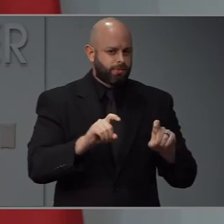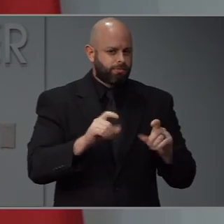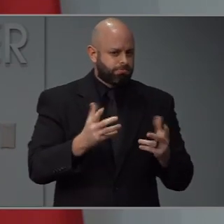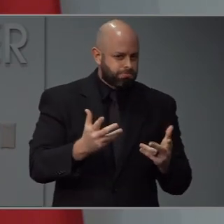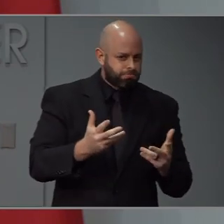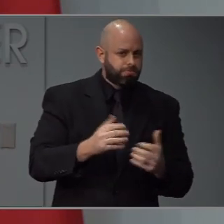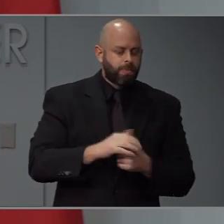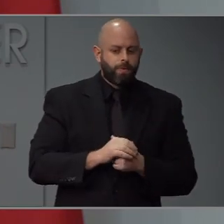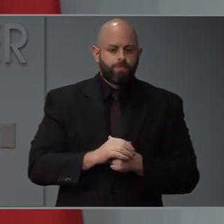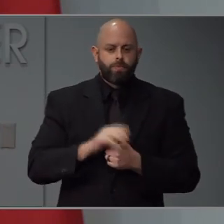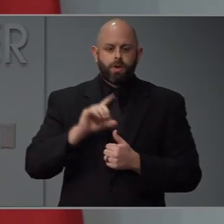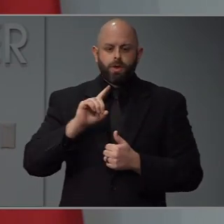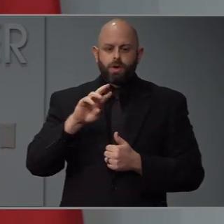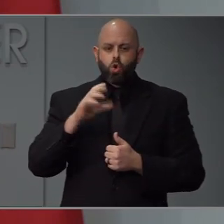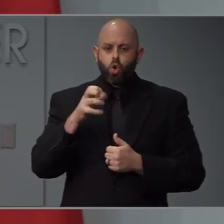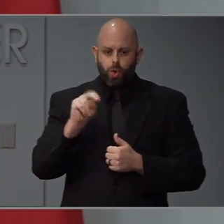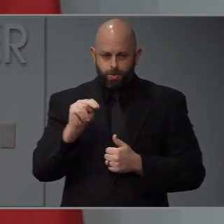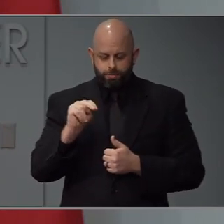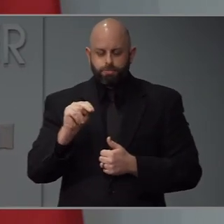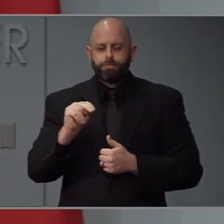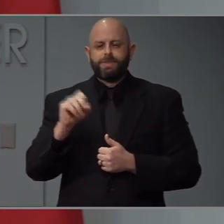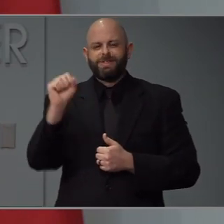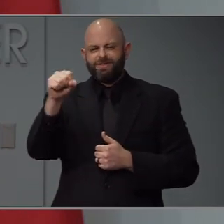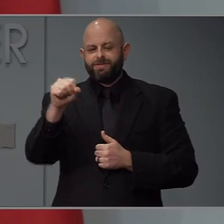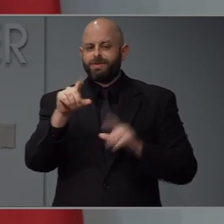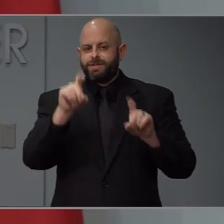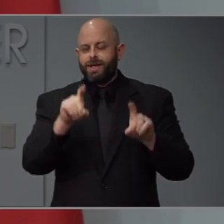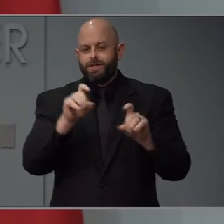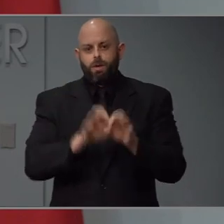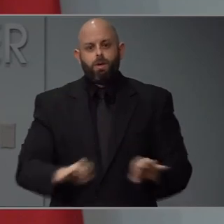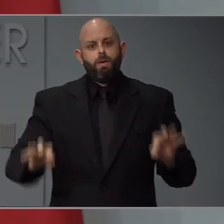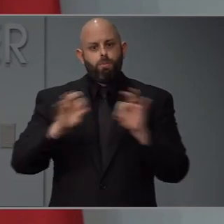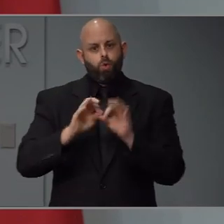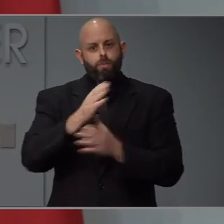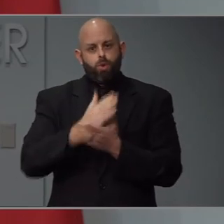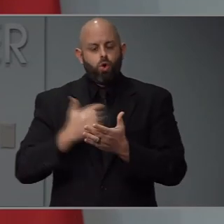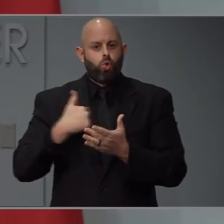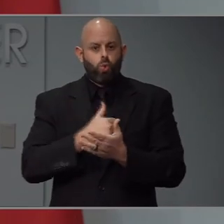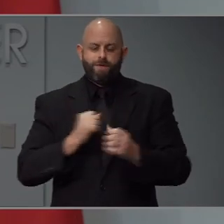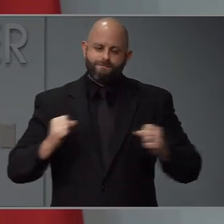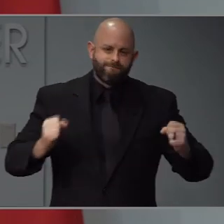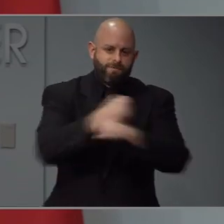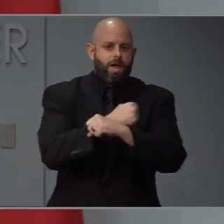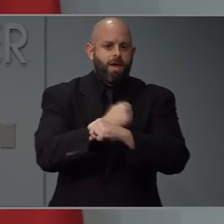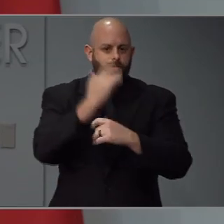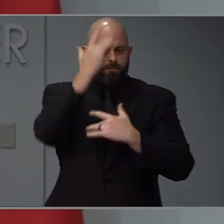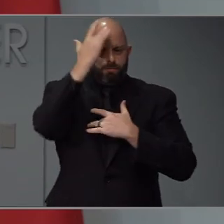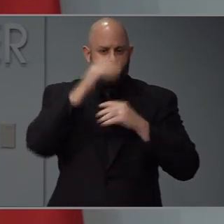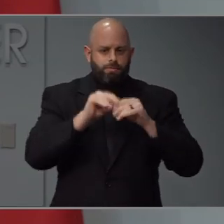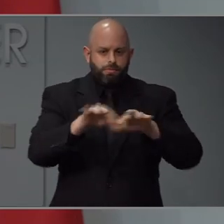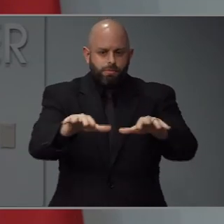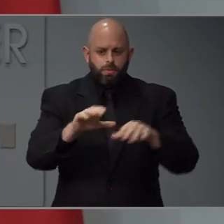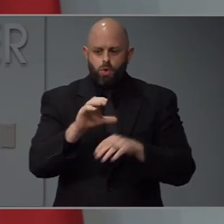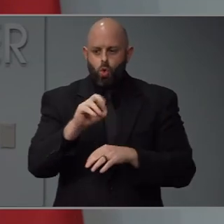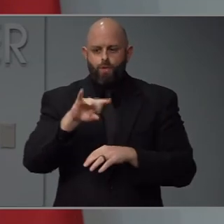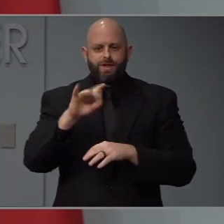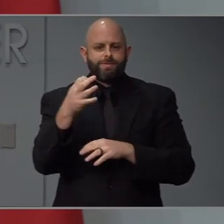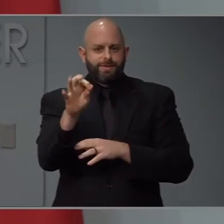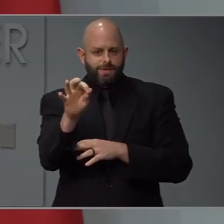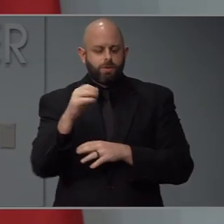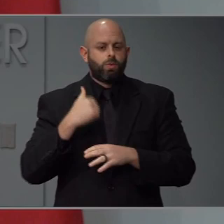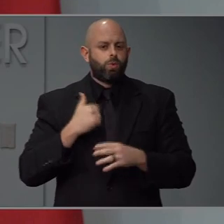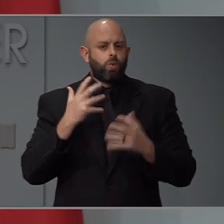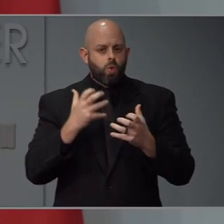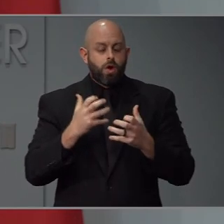Yes, testing continues to be a very important component of us fighting COVID-19. We want to prioritize testing